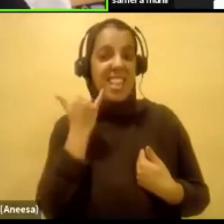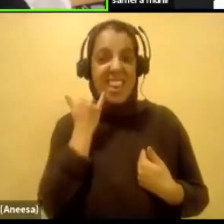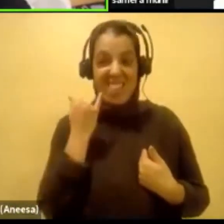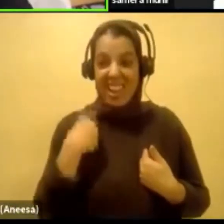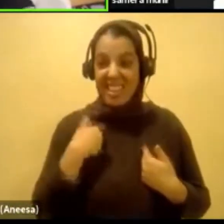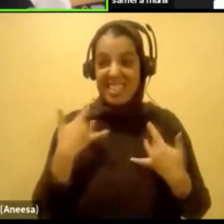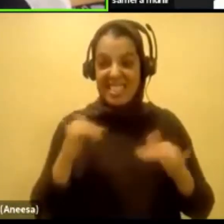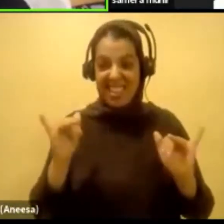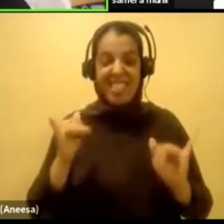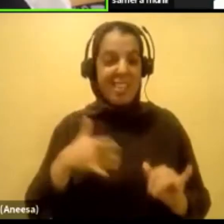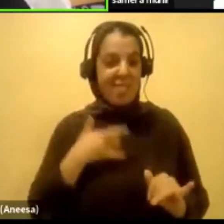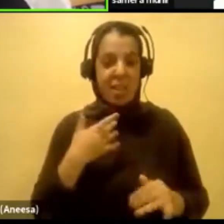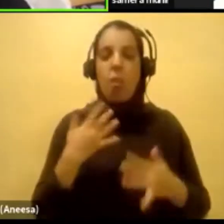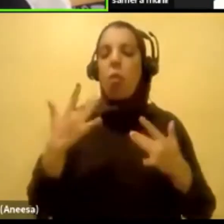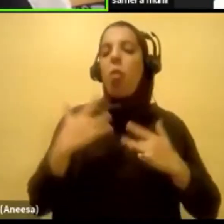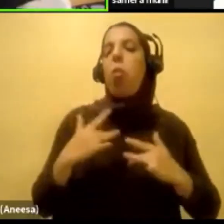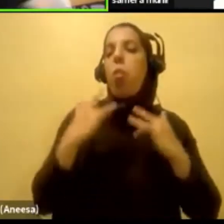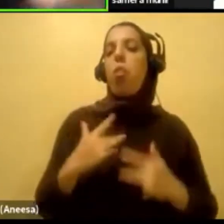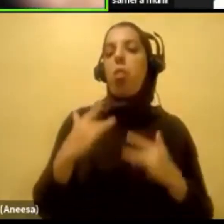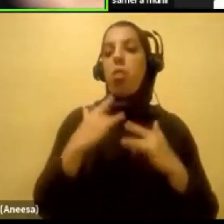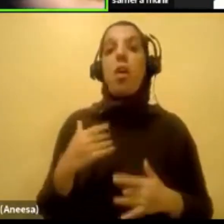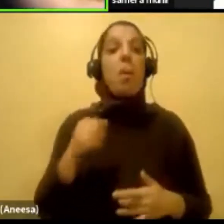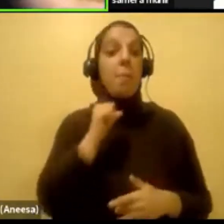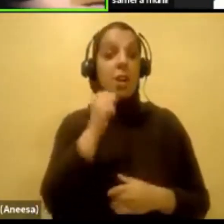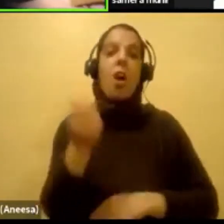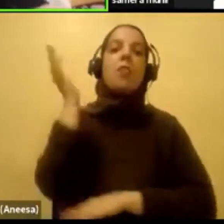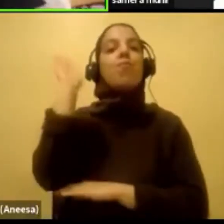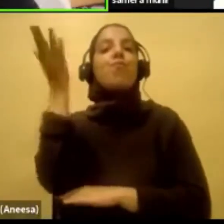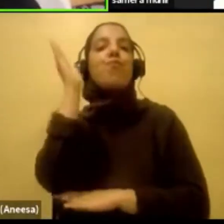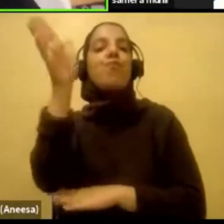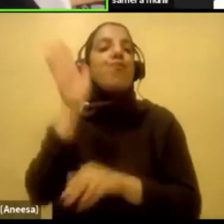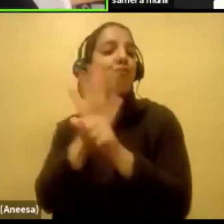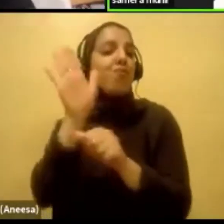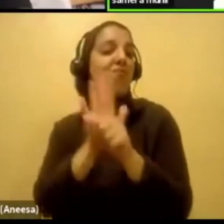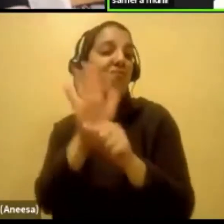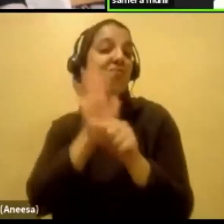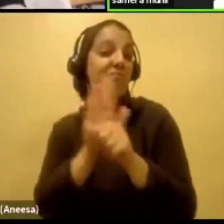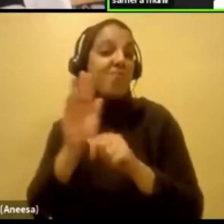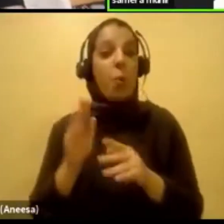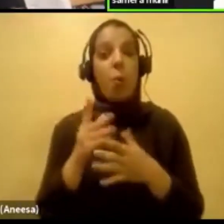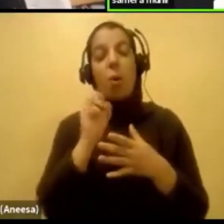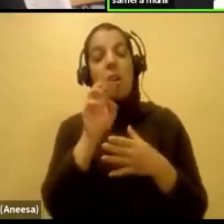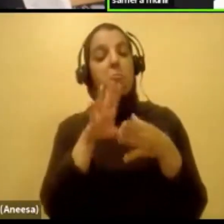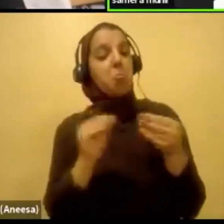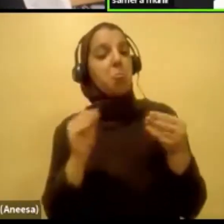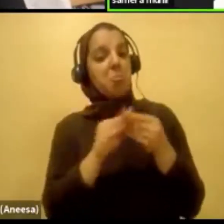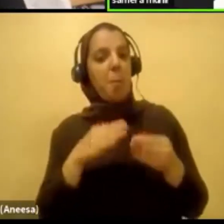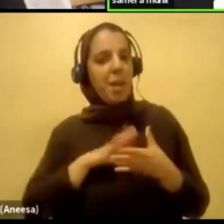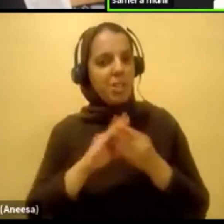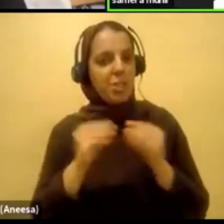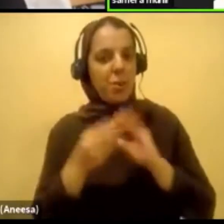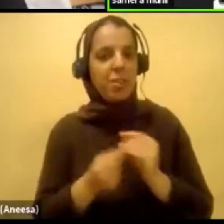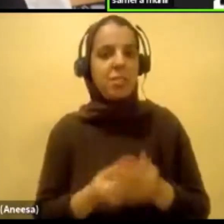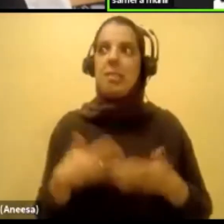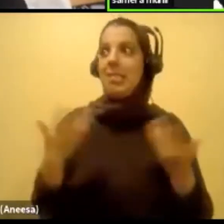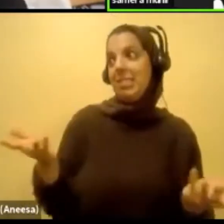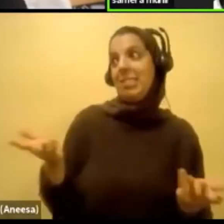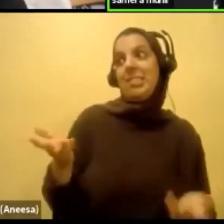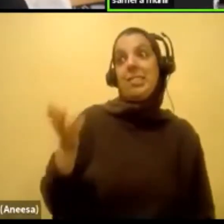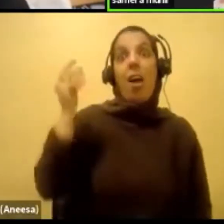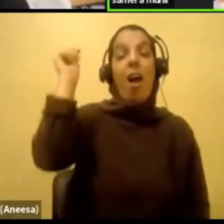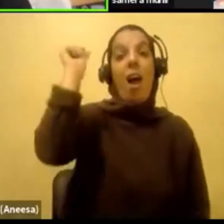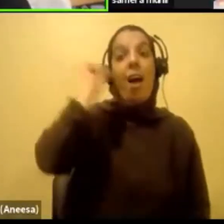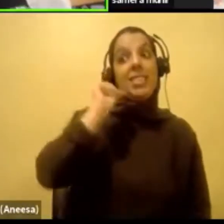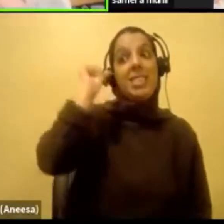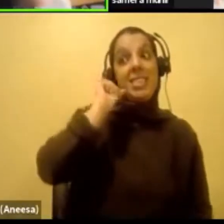I wouldn't be sitting here talking to you today about all these crazy, crazy things. Yeah. Aunties, man. We got to fix that. That's a whole